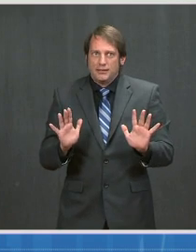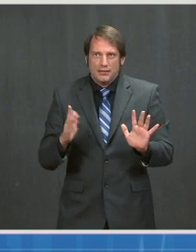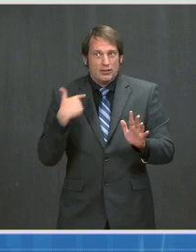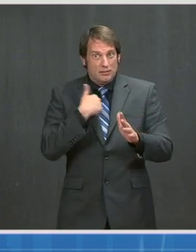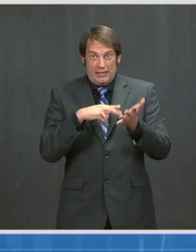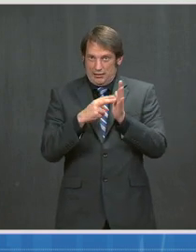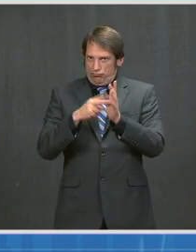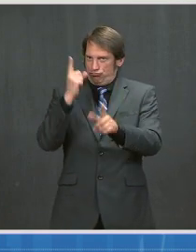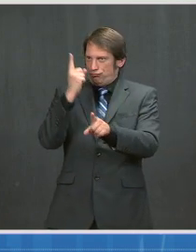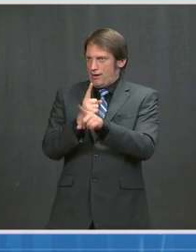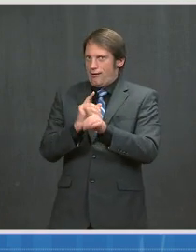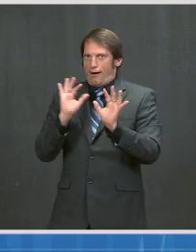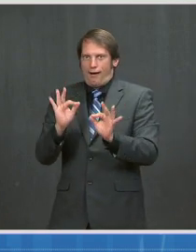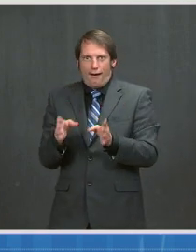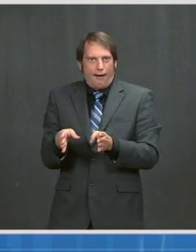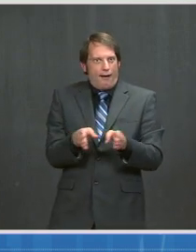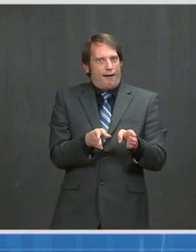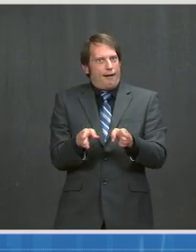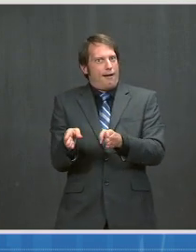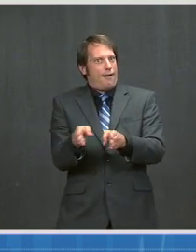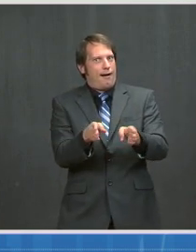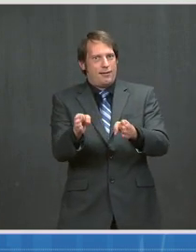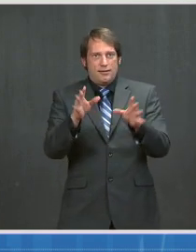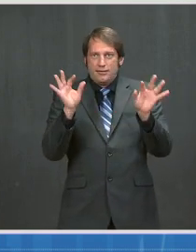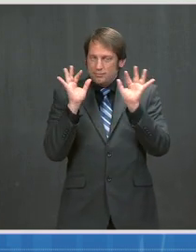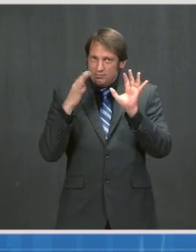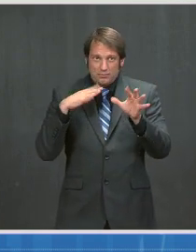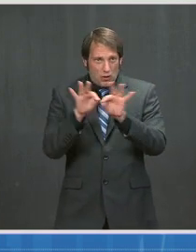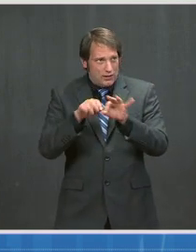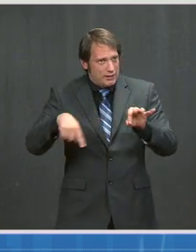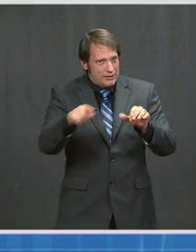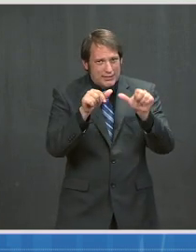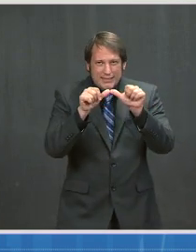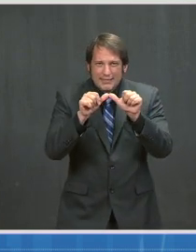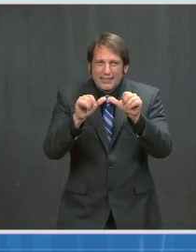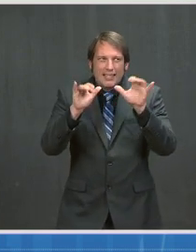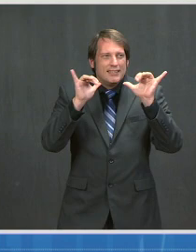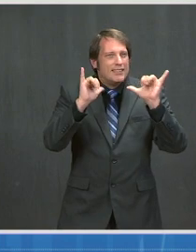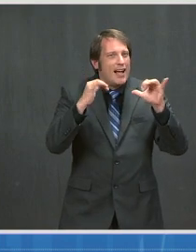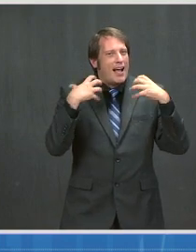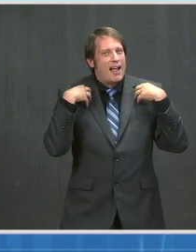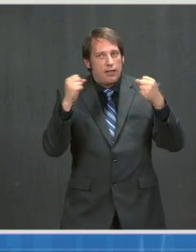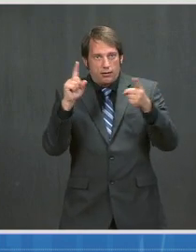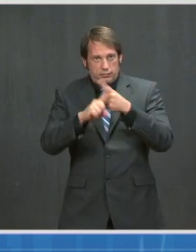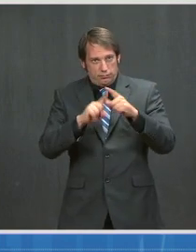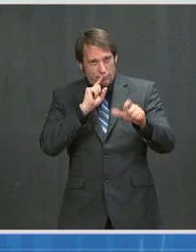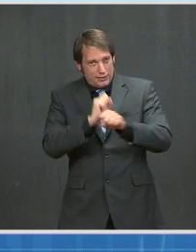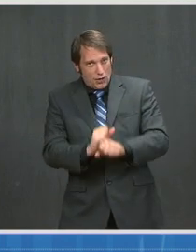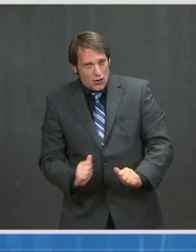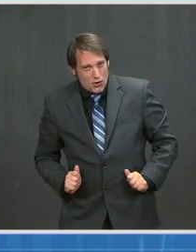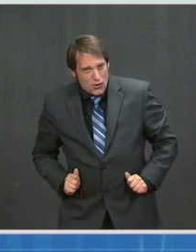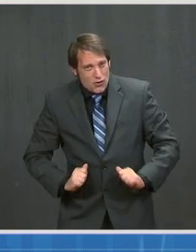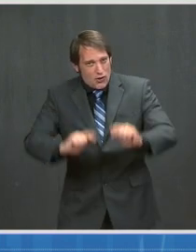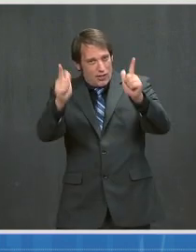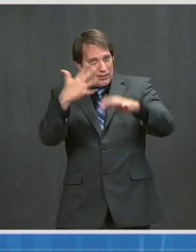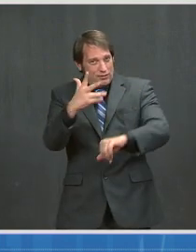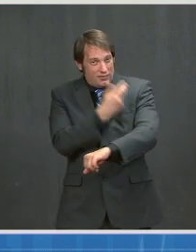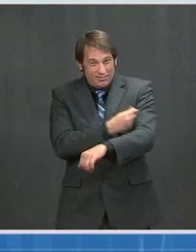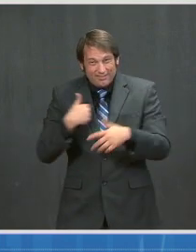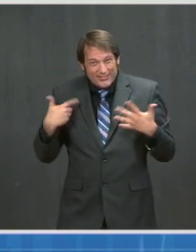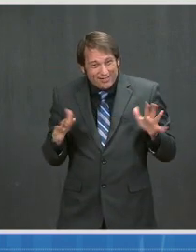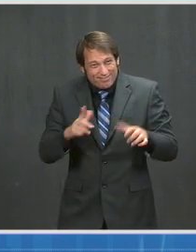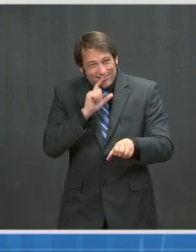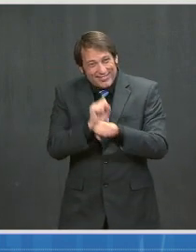stay safe and healthy until we get there. We are vaccinating at a rate of 3 million people, on